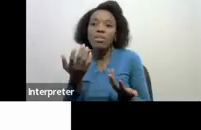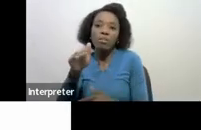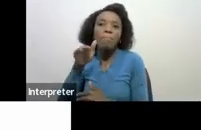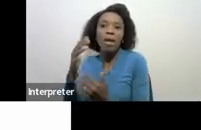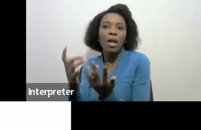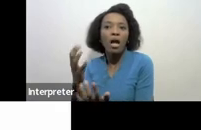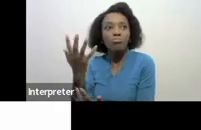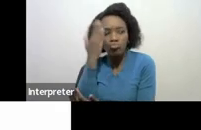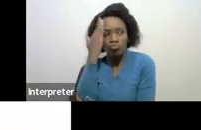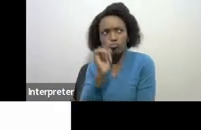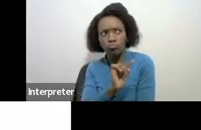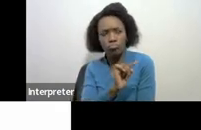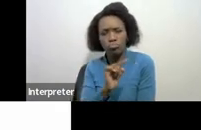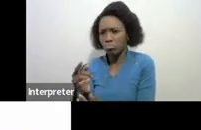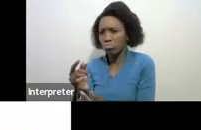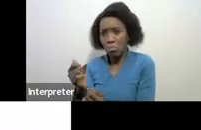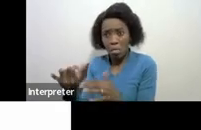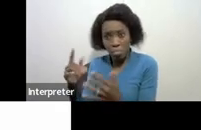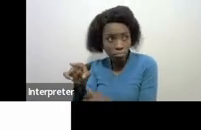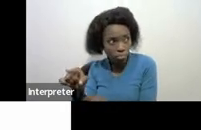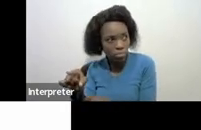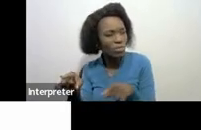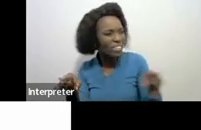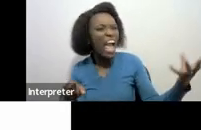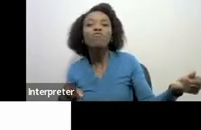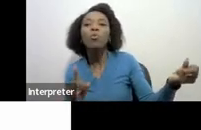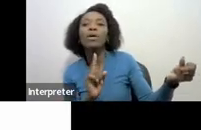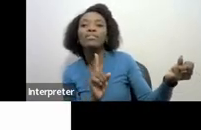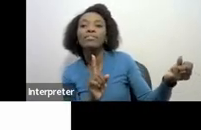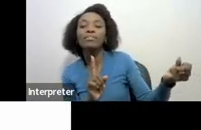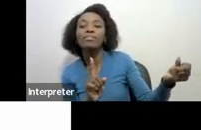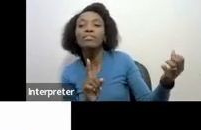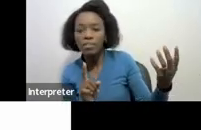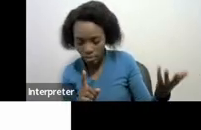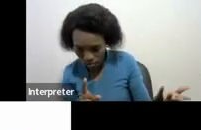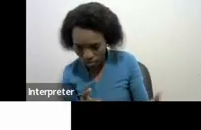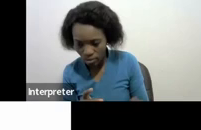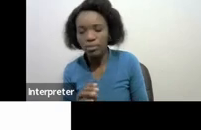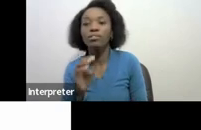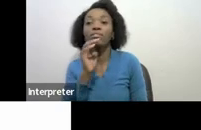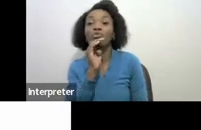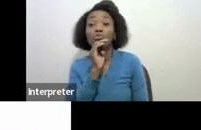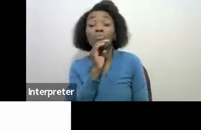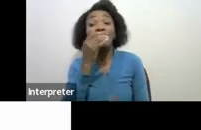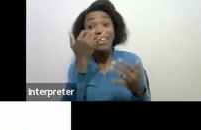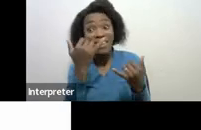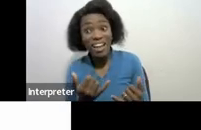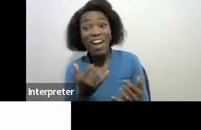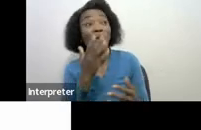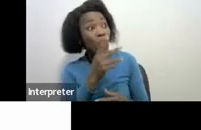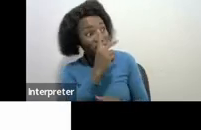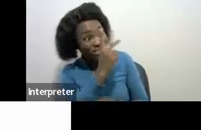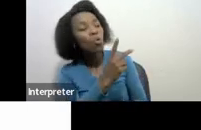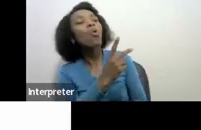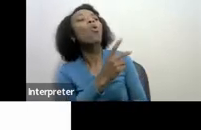that means is that we would use natives and other mechanisms